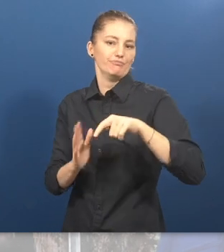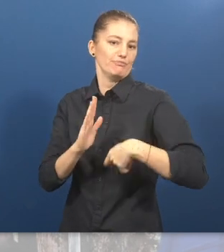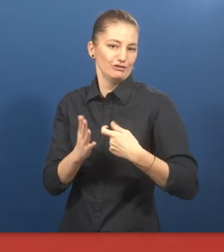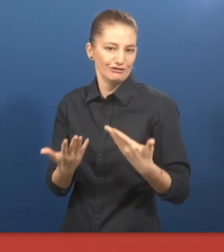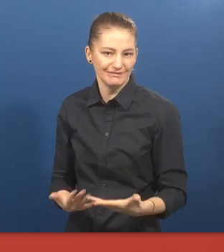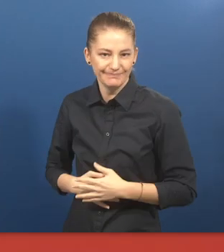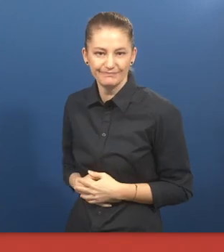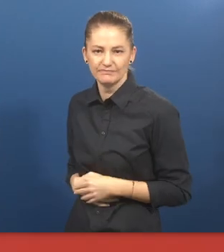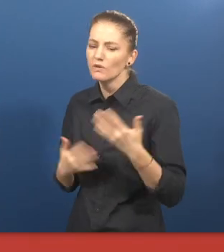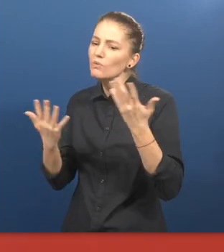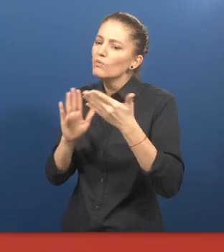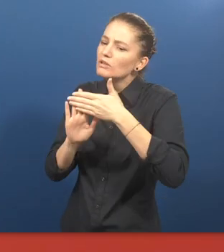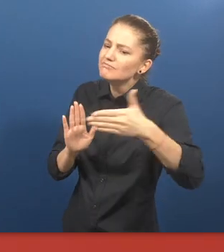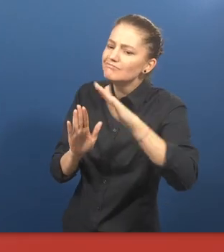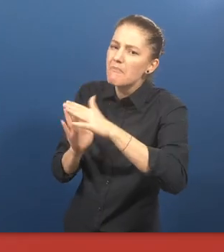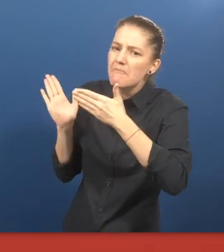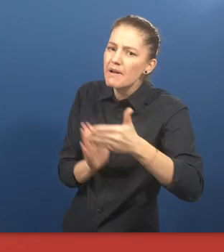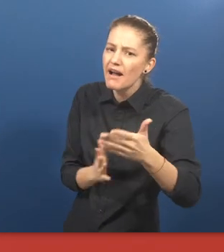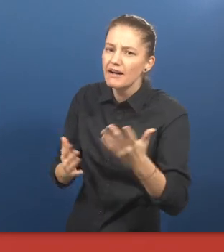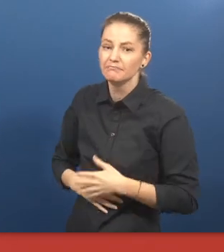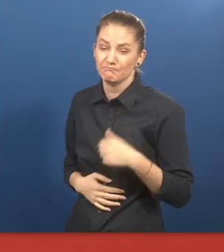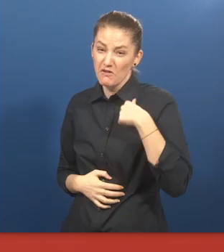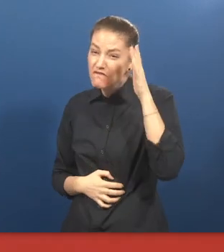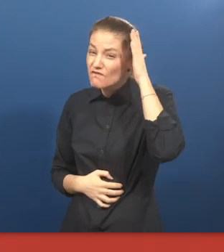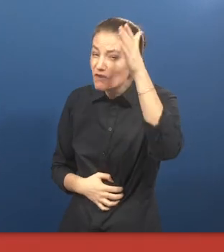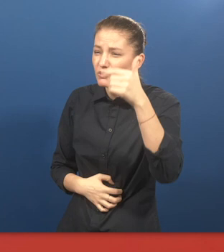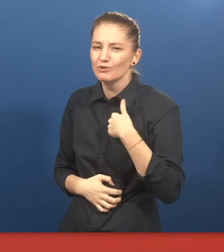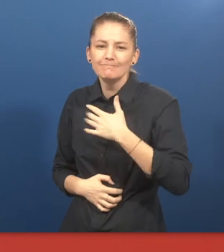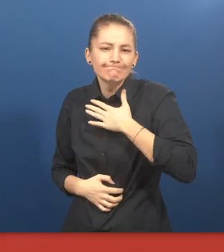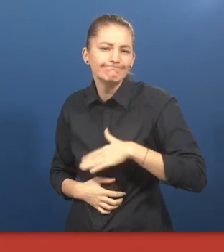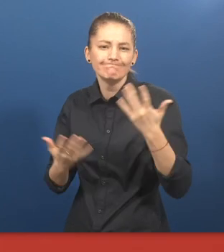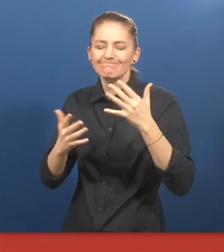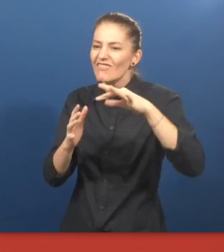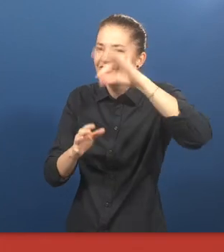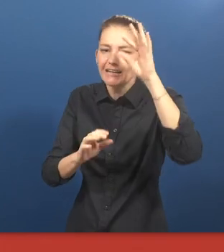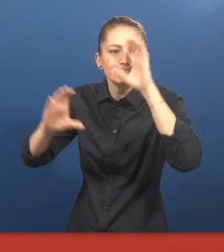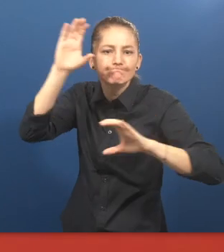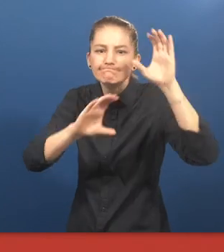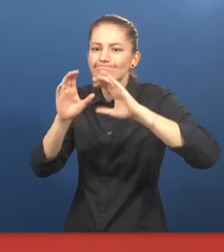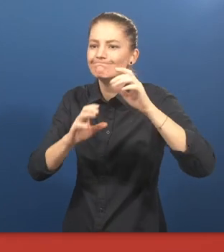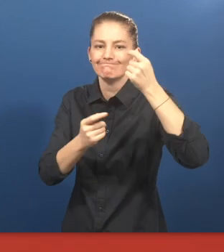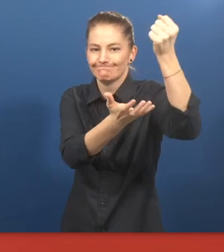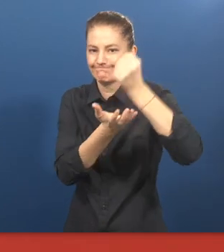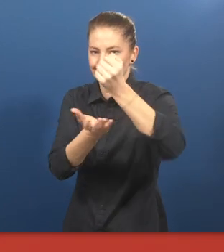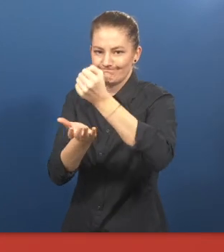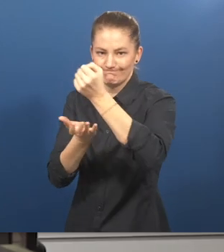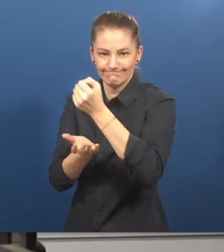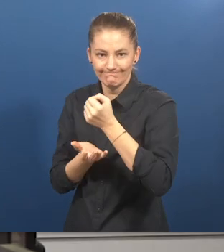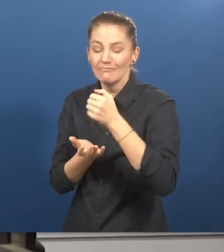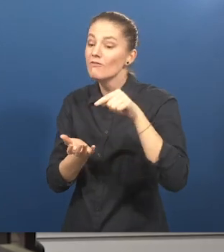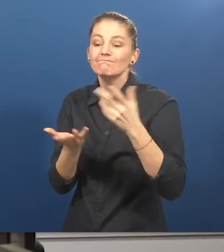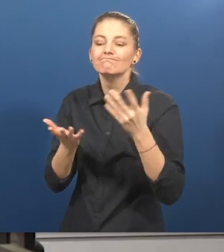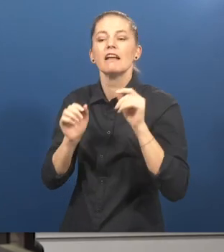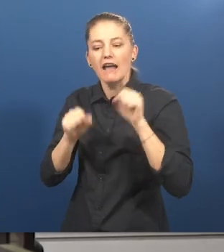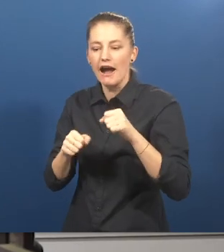In the future, our goal is to find new funding sources to be able to finance all viable